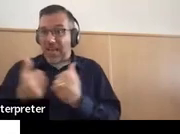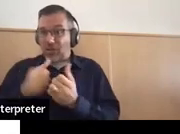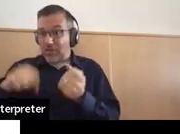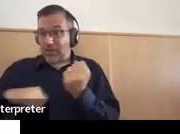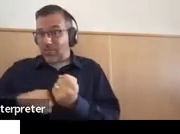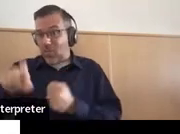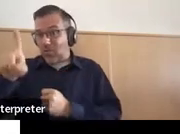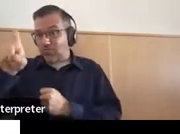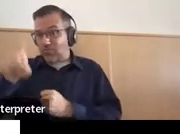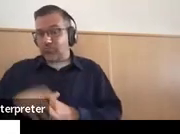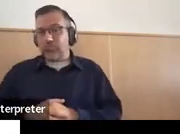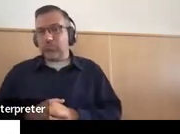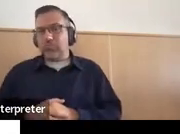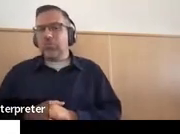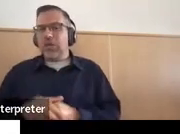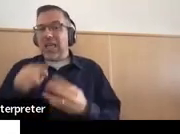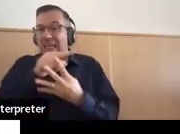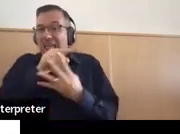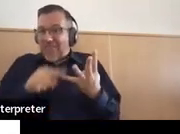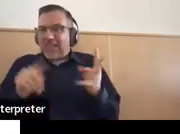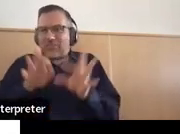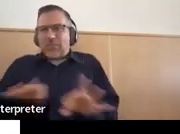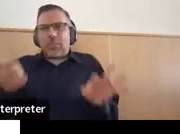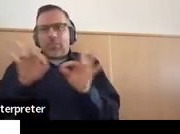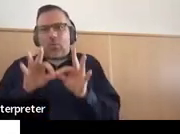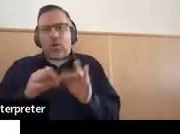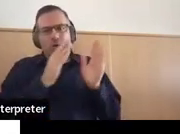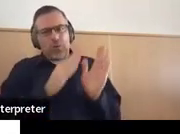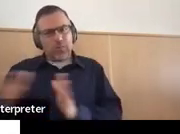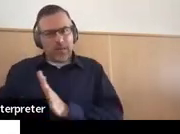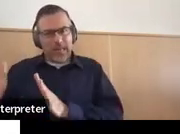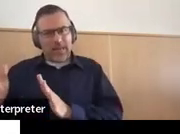Are That's an important piece of planning these out.